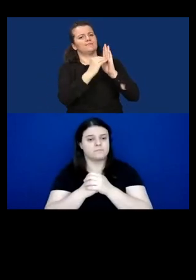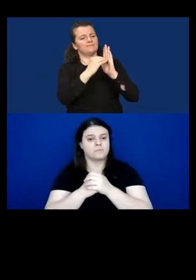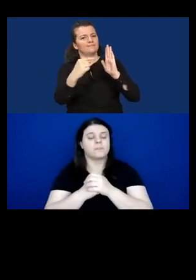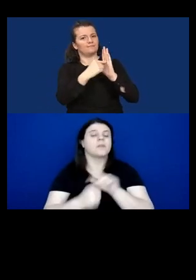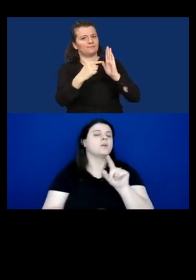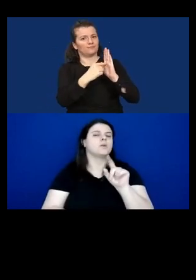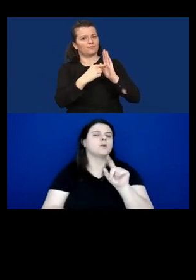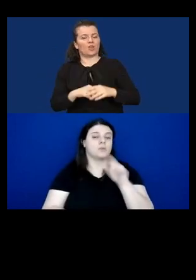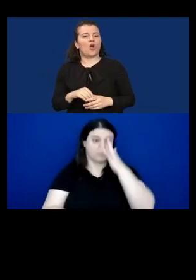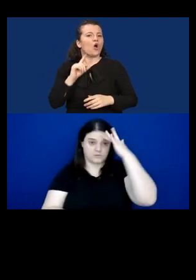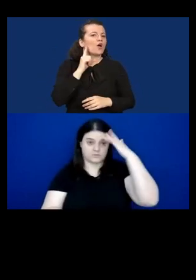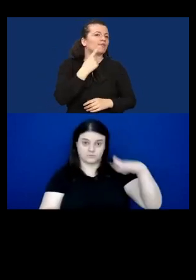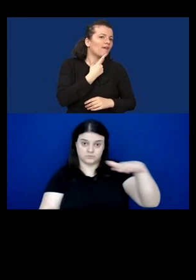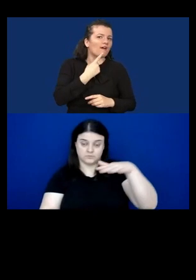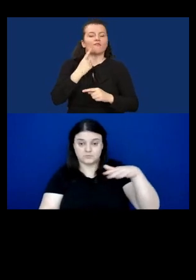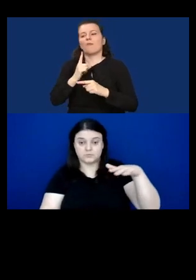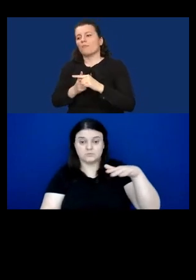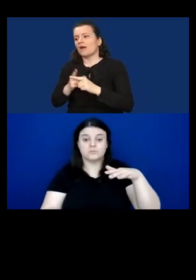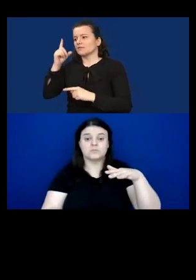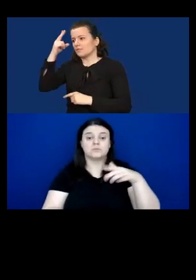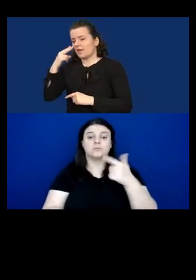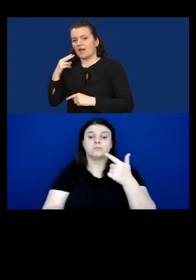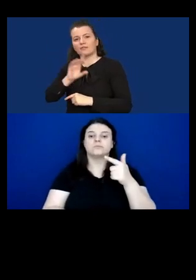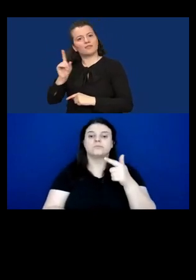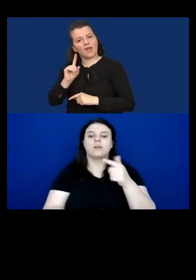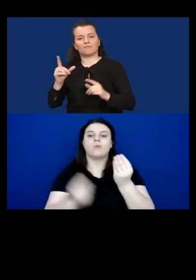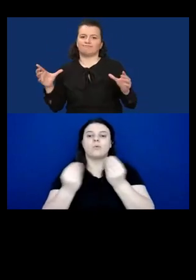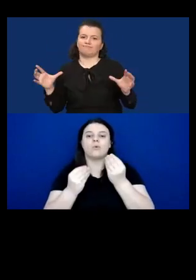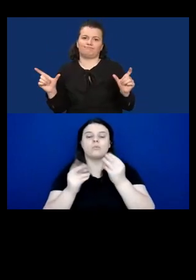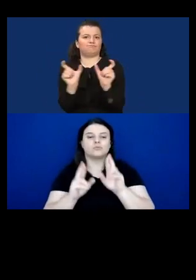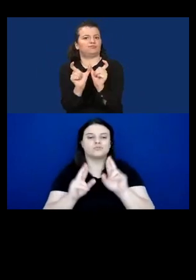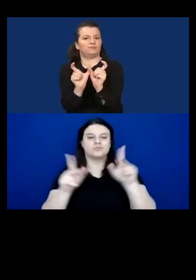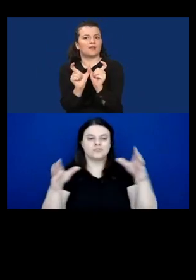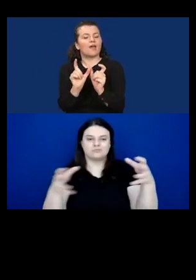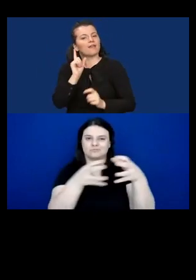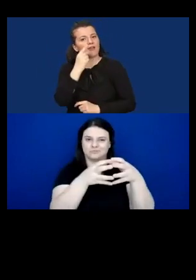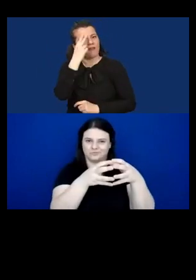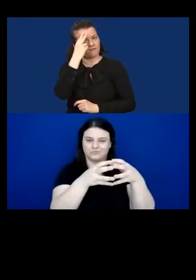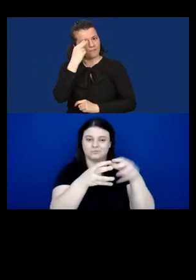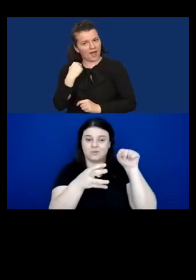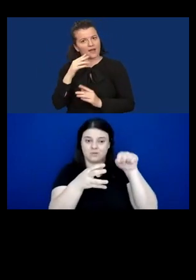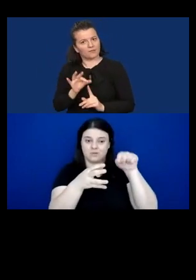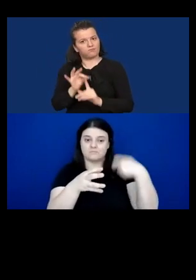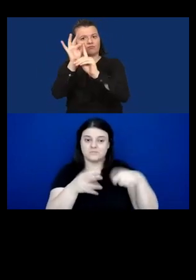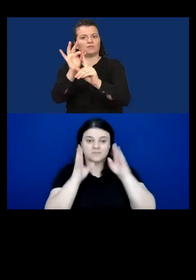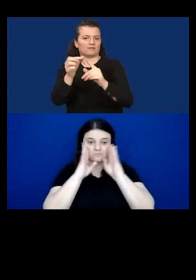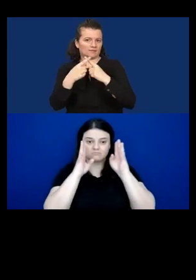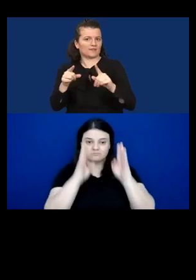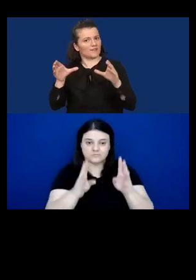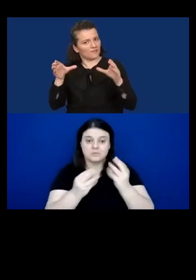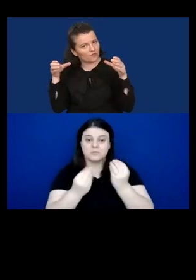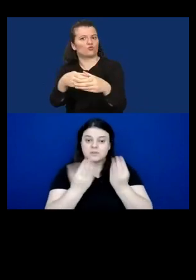people with deafblindness are not recognized as a distinct eligible group, rather access disability disability provisions